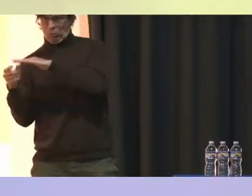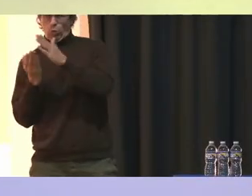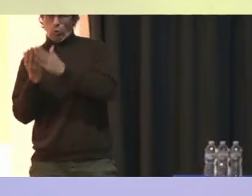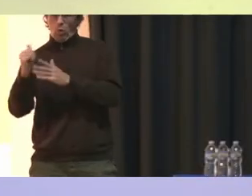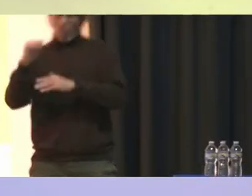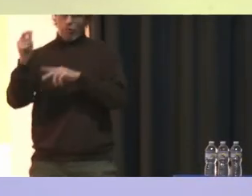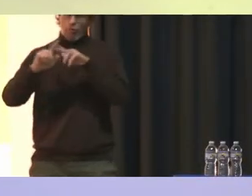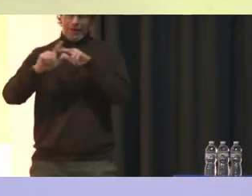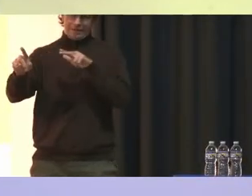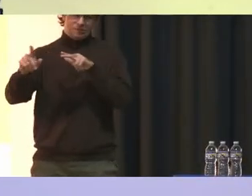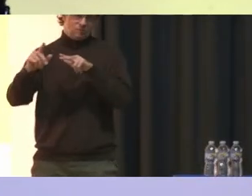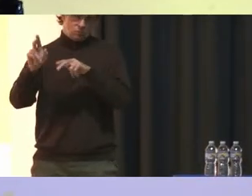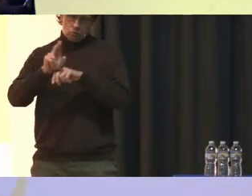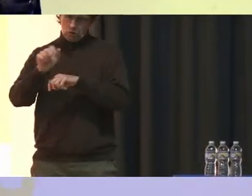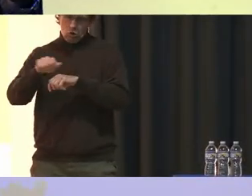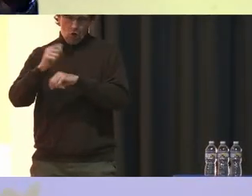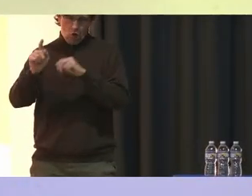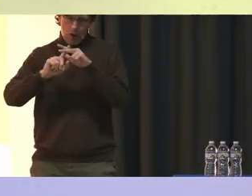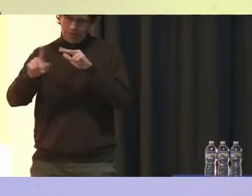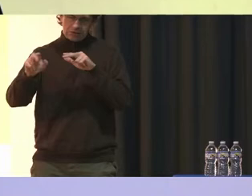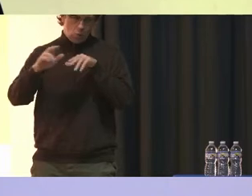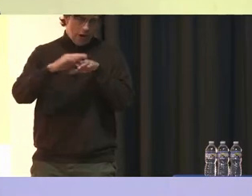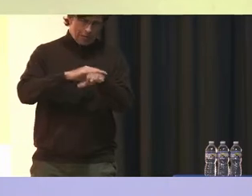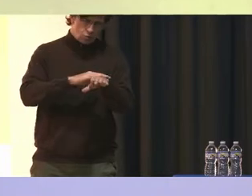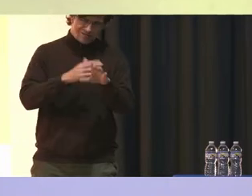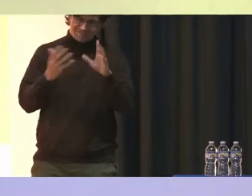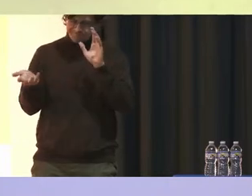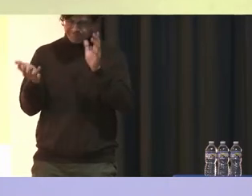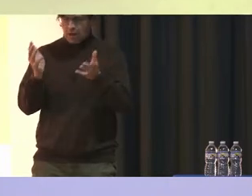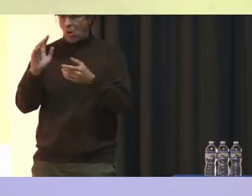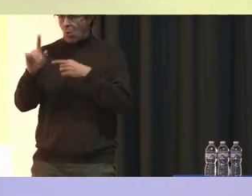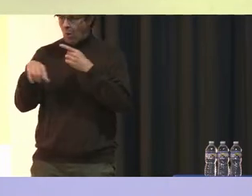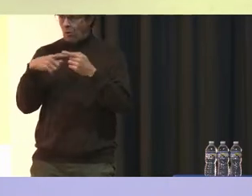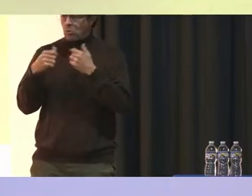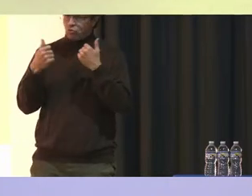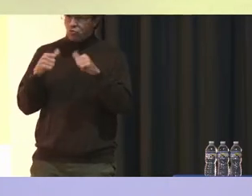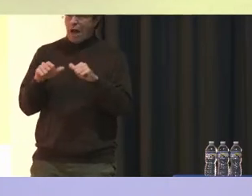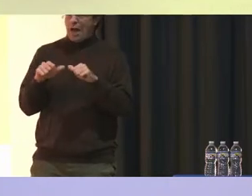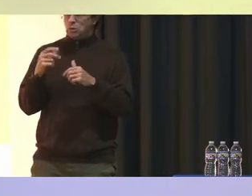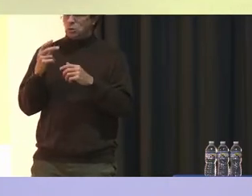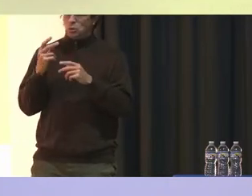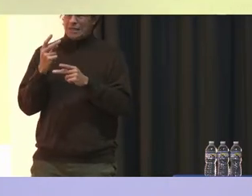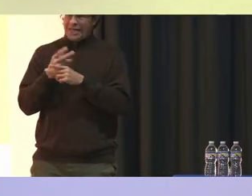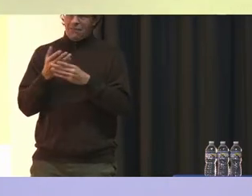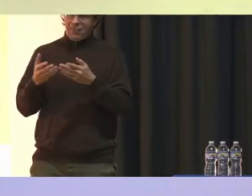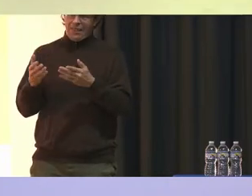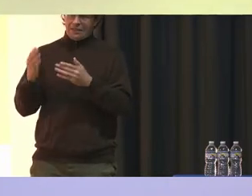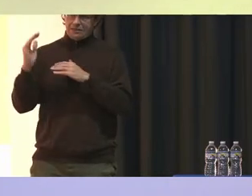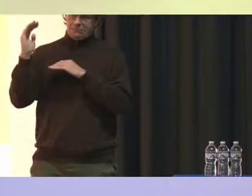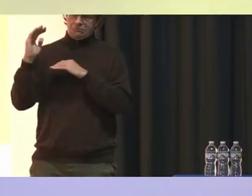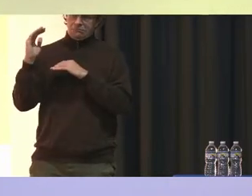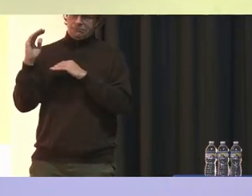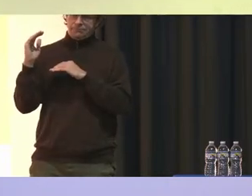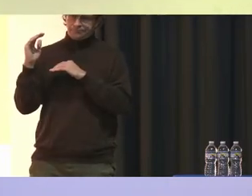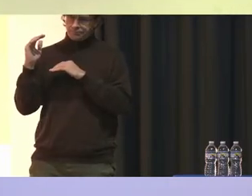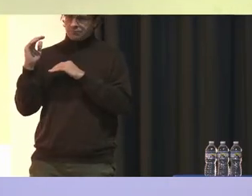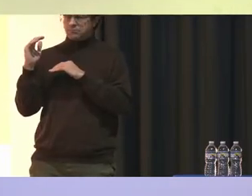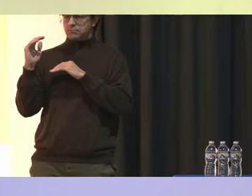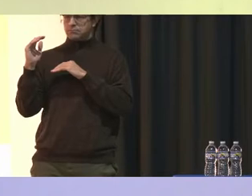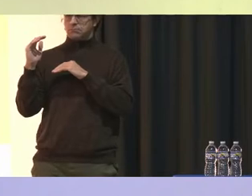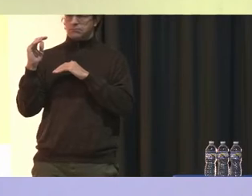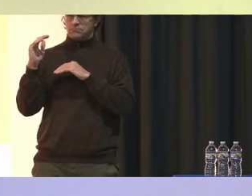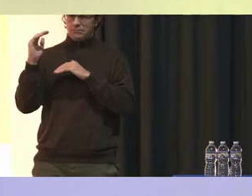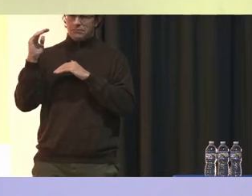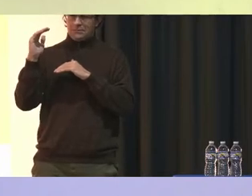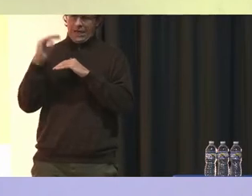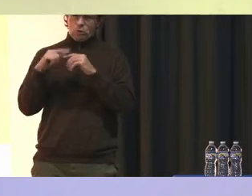Or use another exit or entrance When we're trying to keep things down to the two that have been established That's the